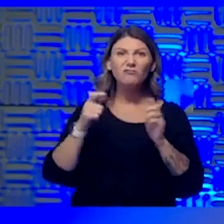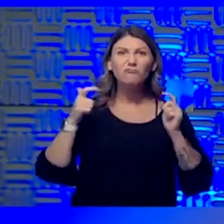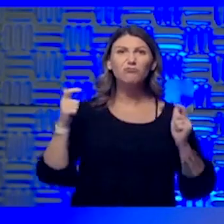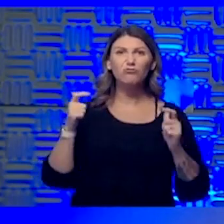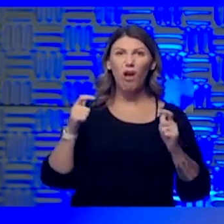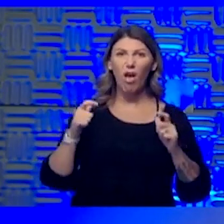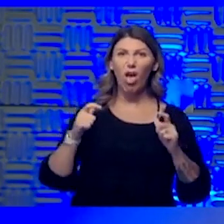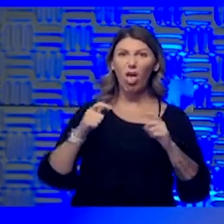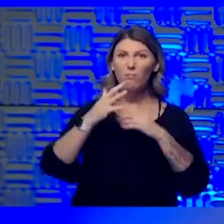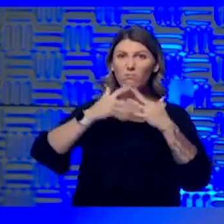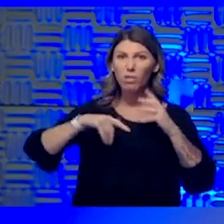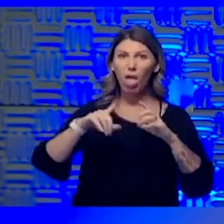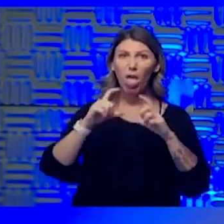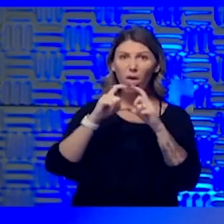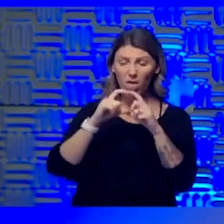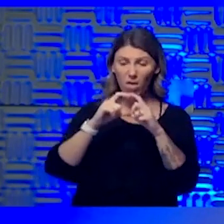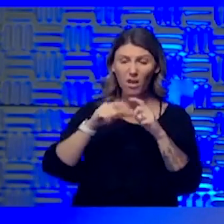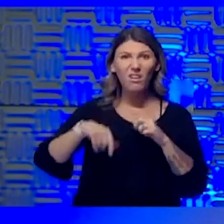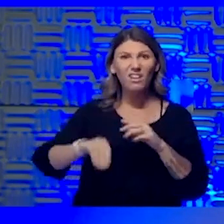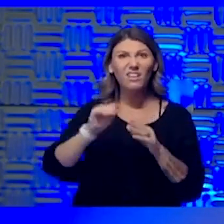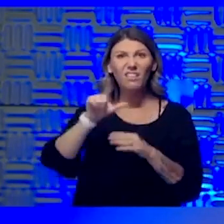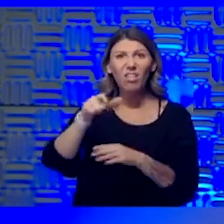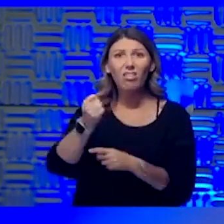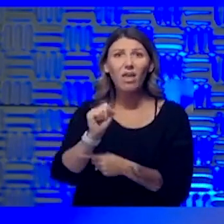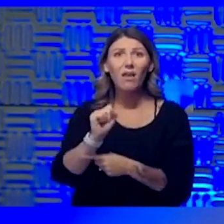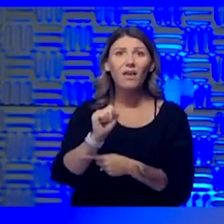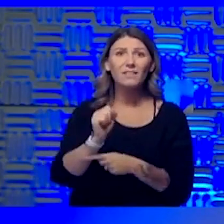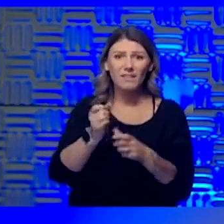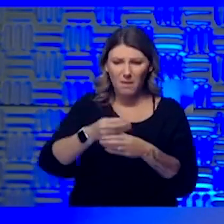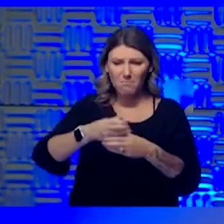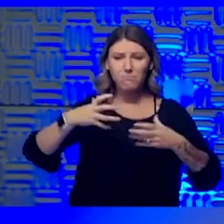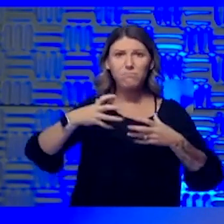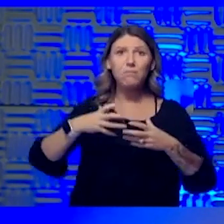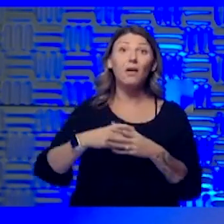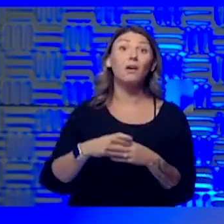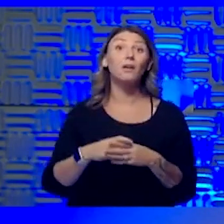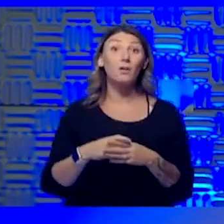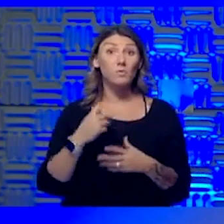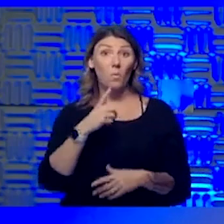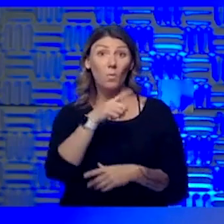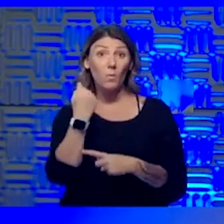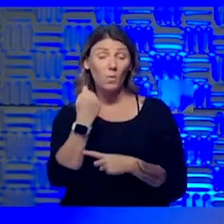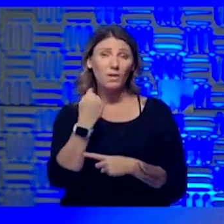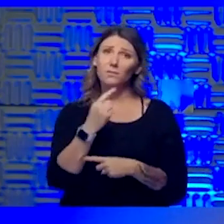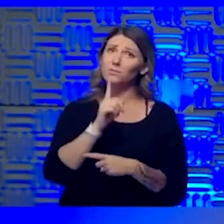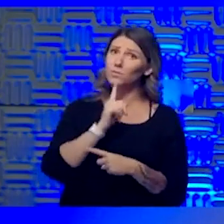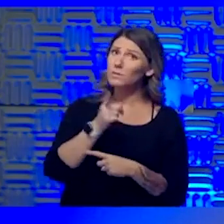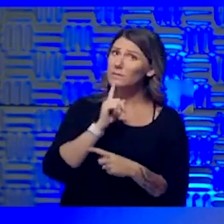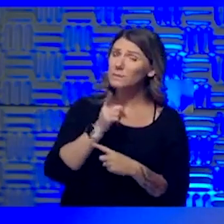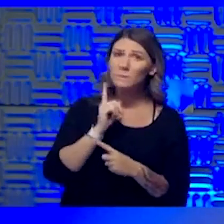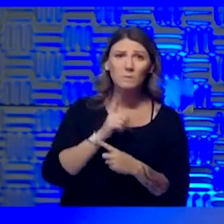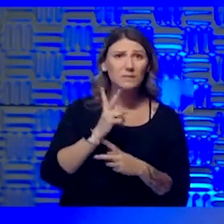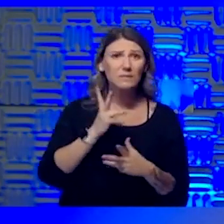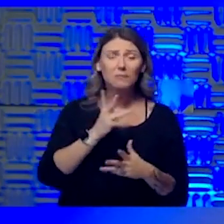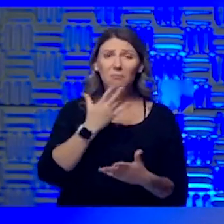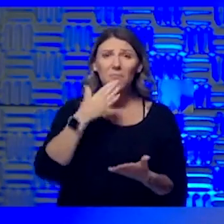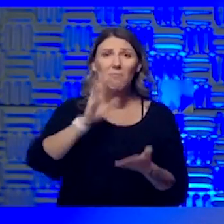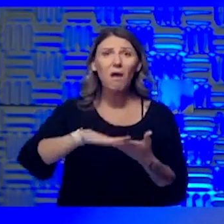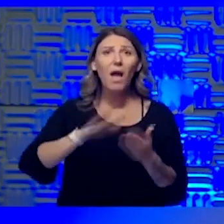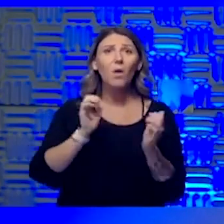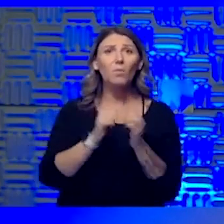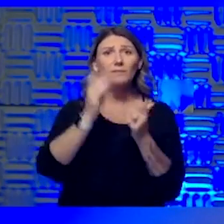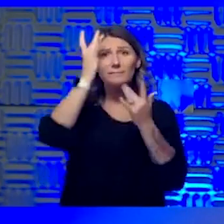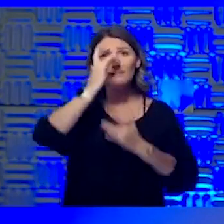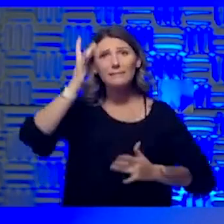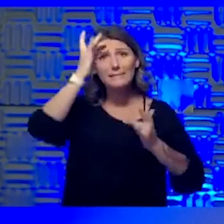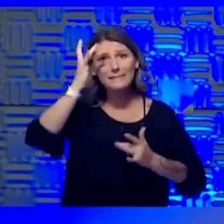things happen. And, and that's why the risk is so bad with this disease, because I think you are rolling the dice. You don't know if that's going to happen to you. It's